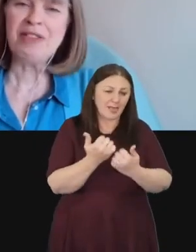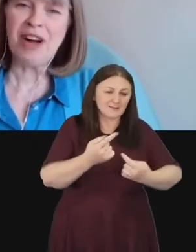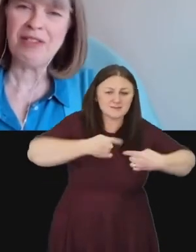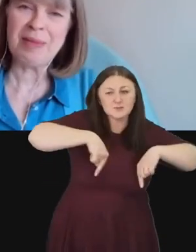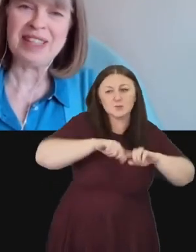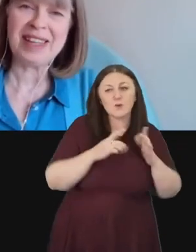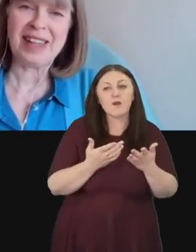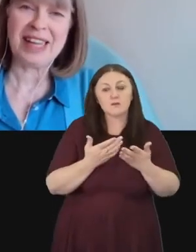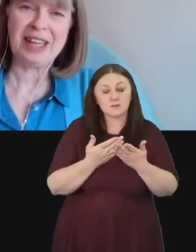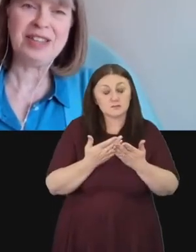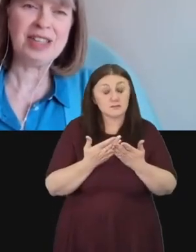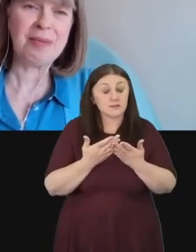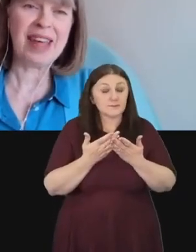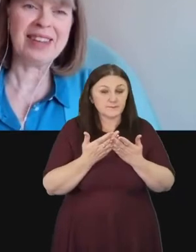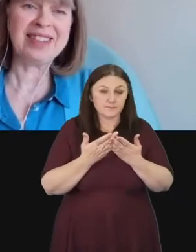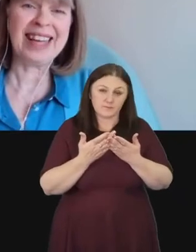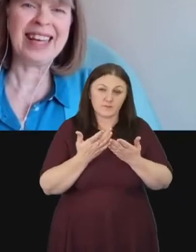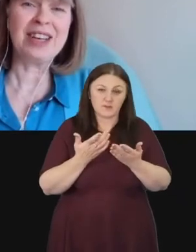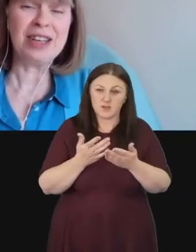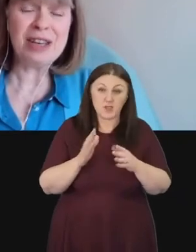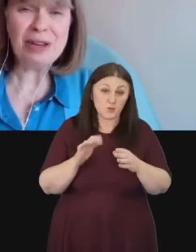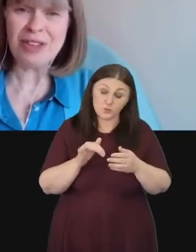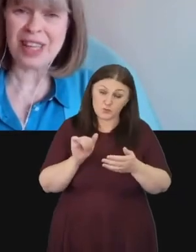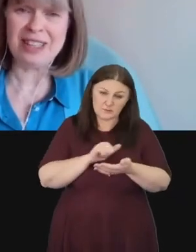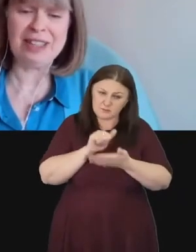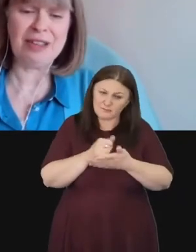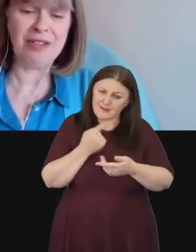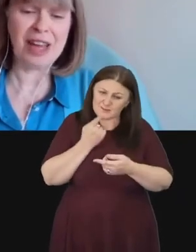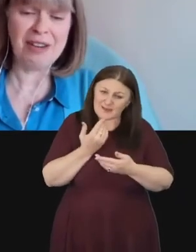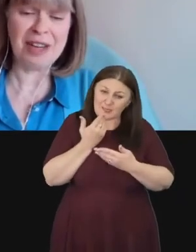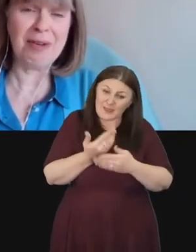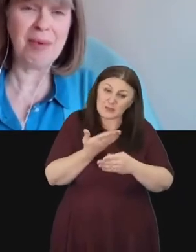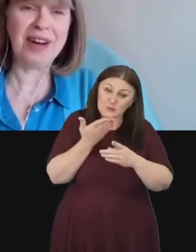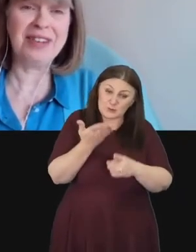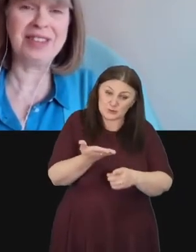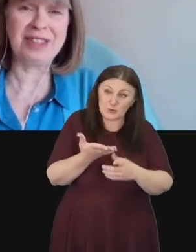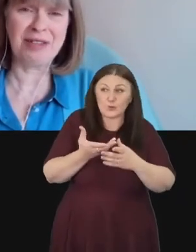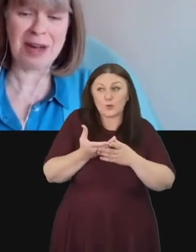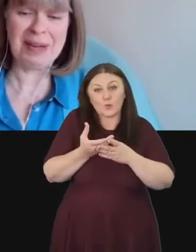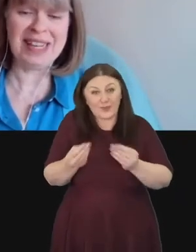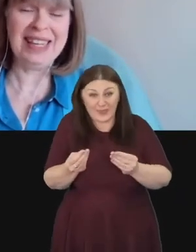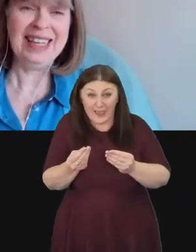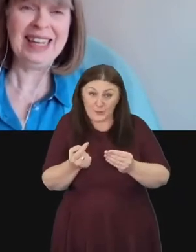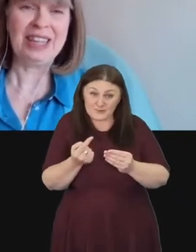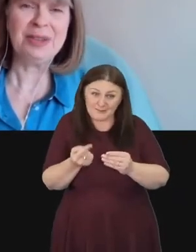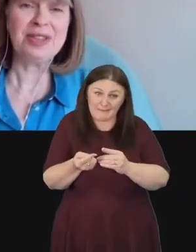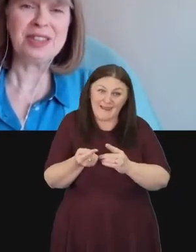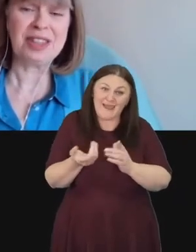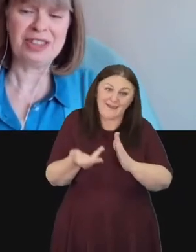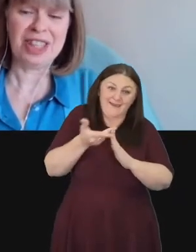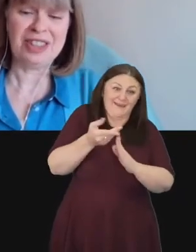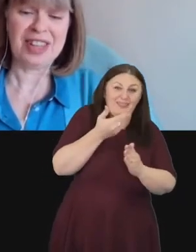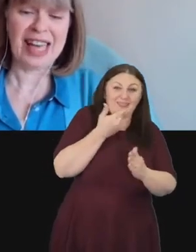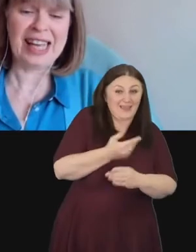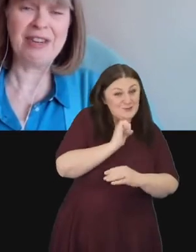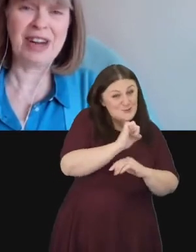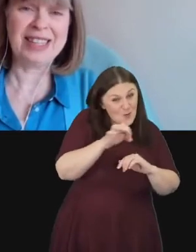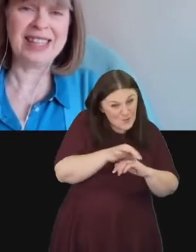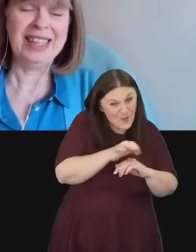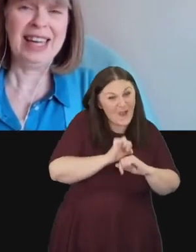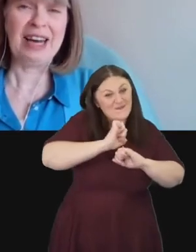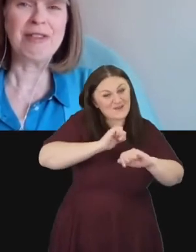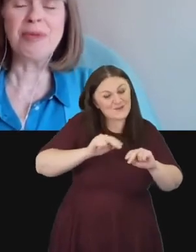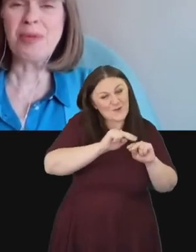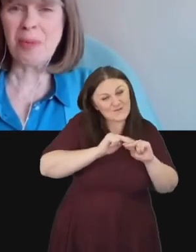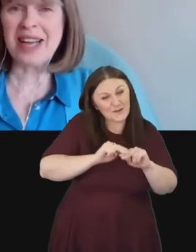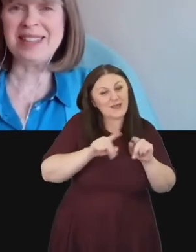It wouldn't be right for me to say thank you to you without saying a huge thank you to Fiona, your wife and your family and also to the church at the gate in